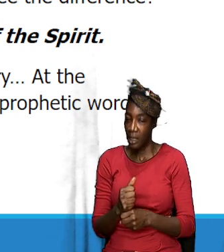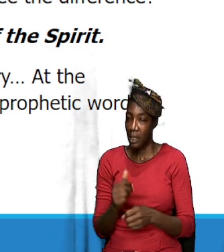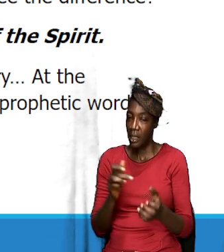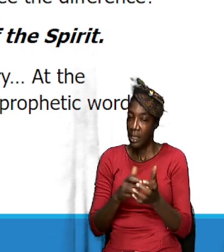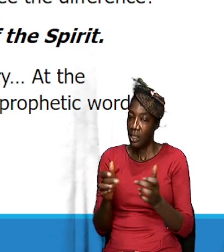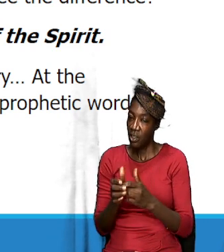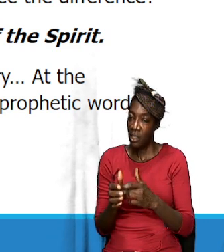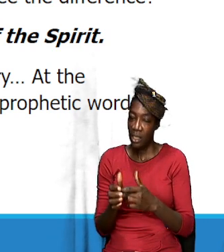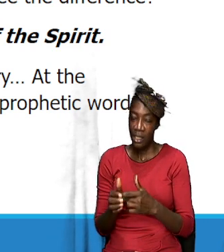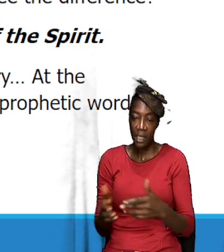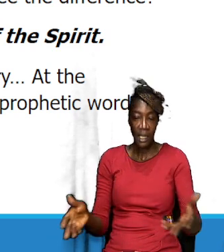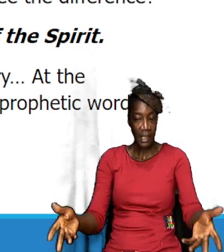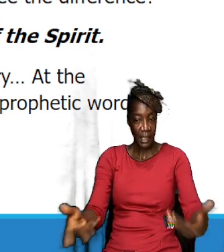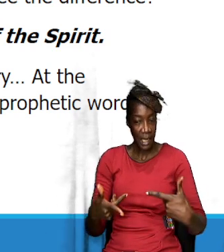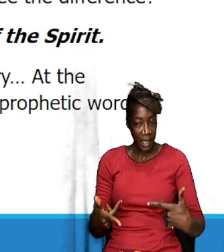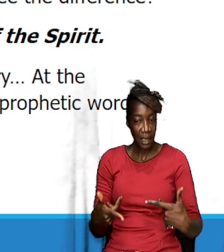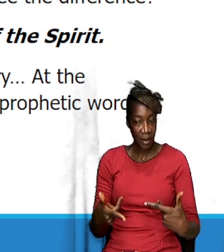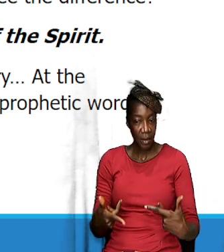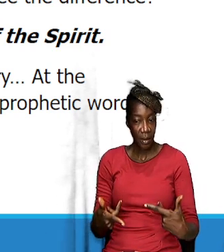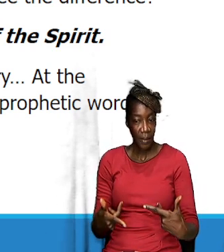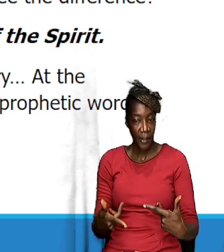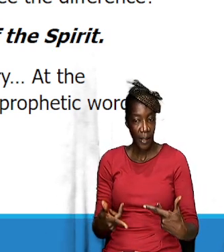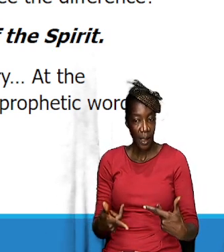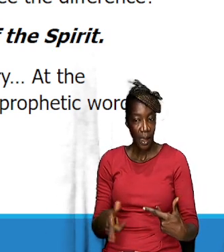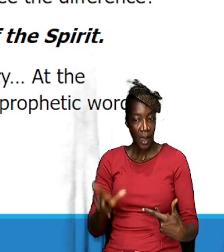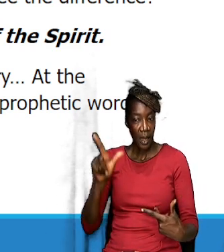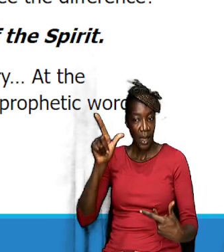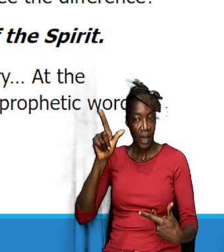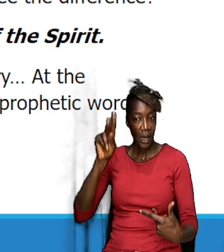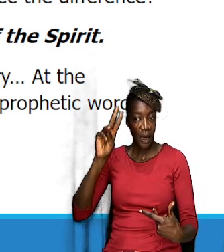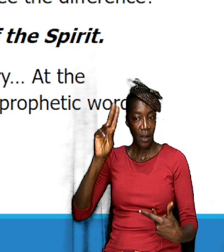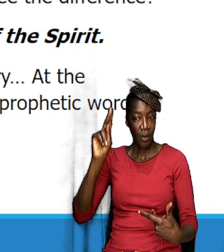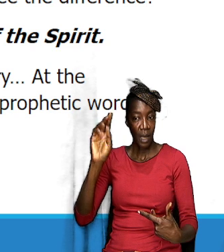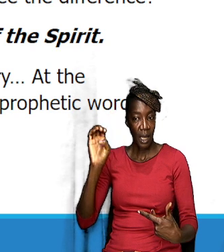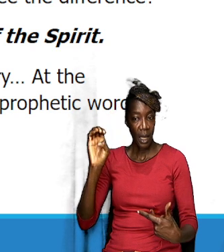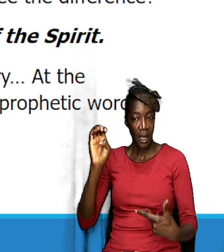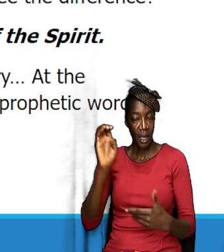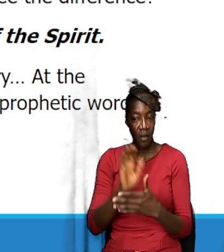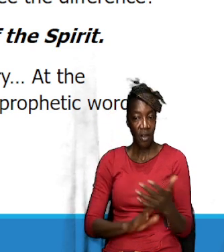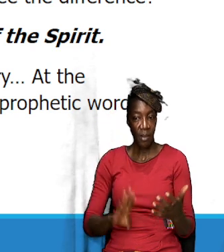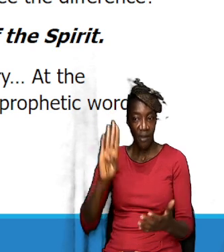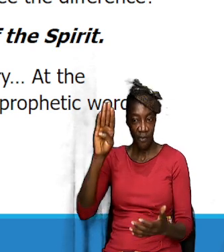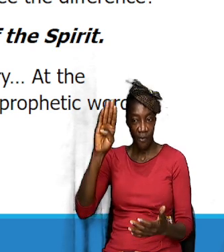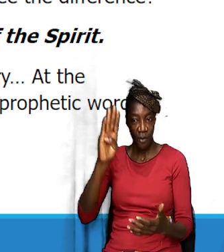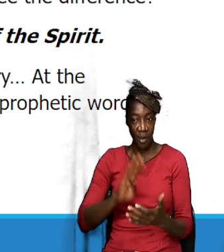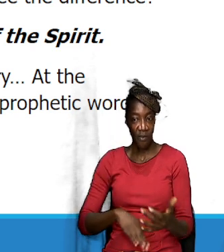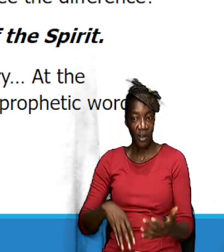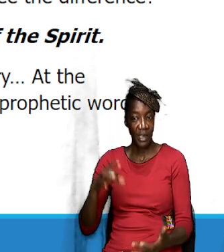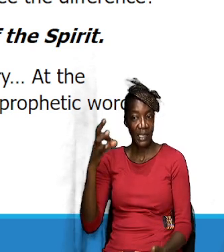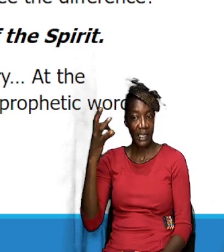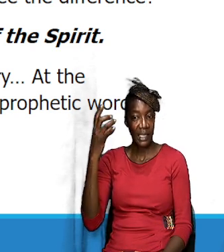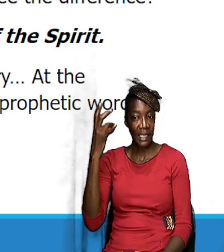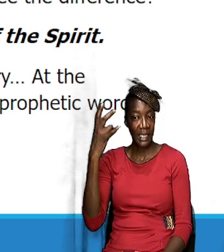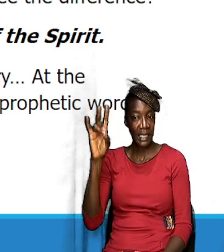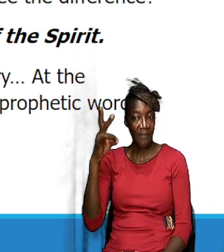Jesus here now in Luke 4 and verse 17. Um, let us look at it.